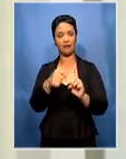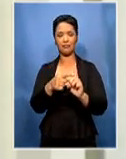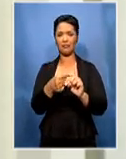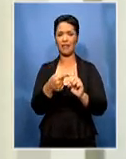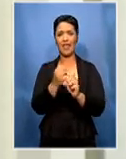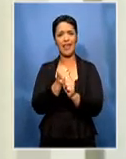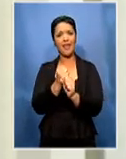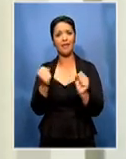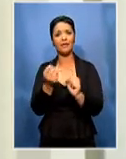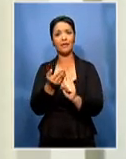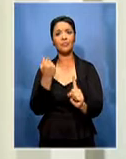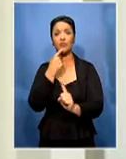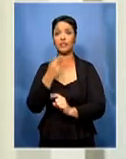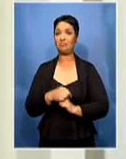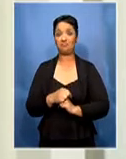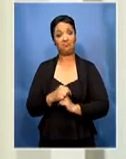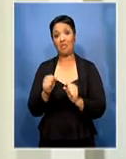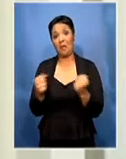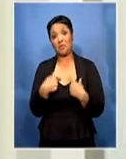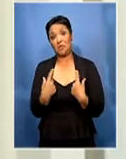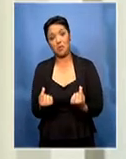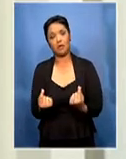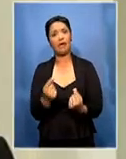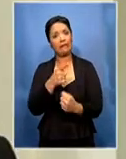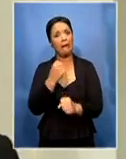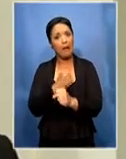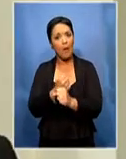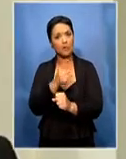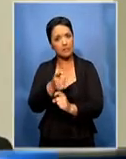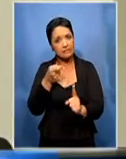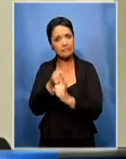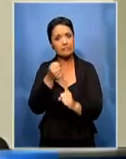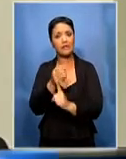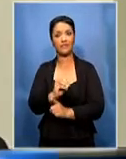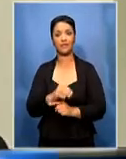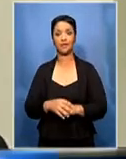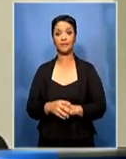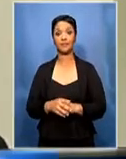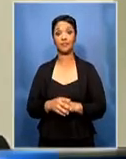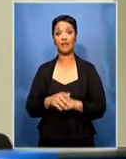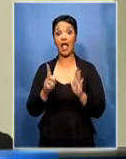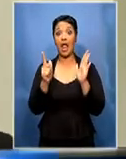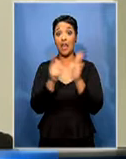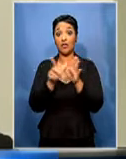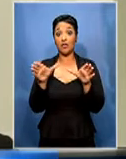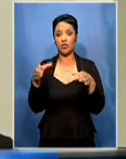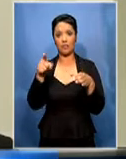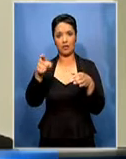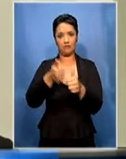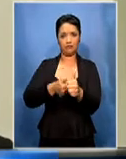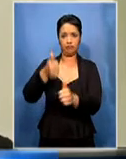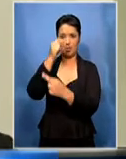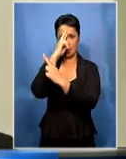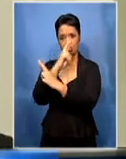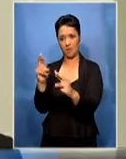said he can't do a thing for the country. He was a giant in legal circles and as we know he was one of